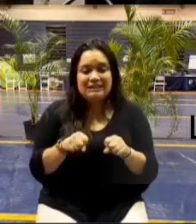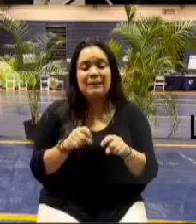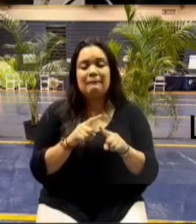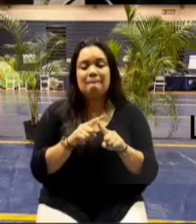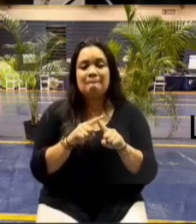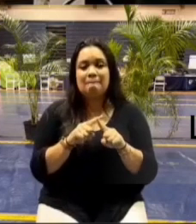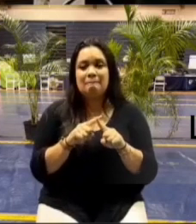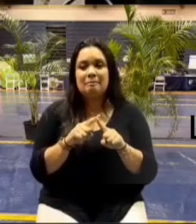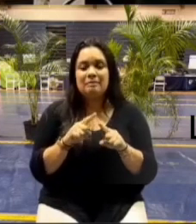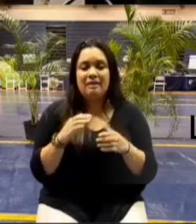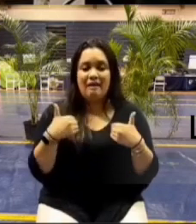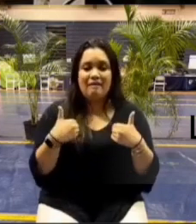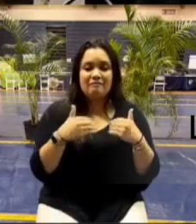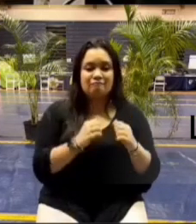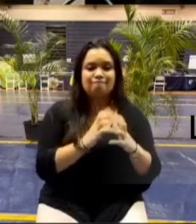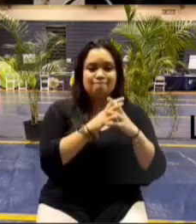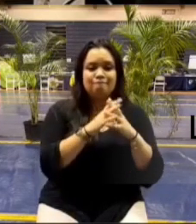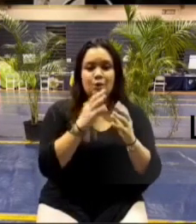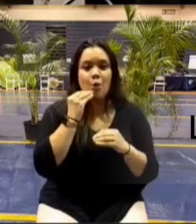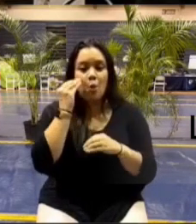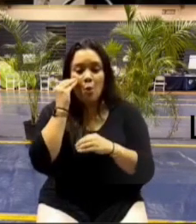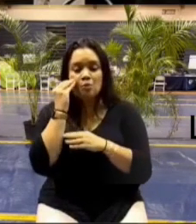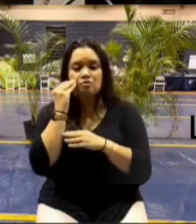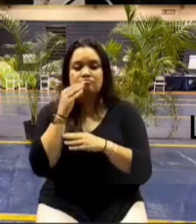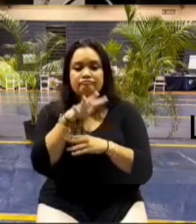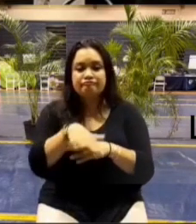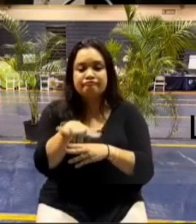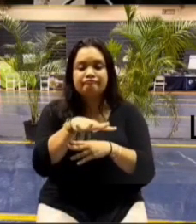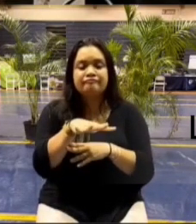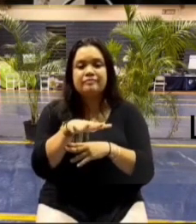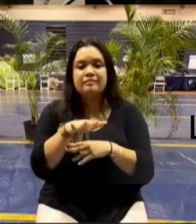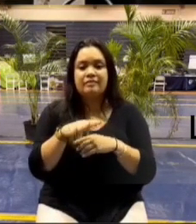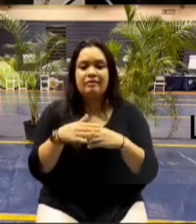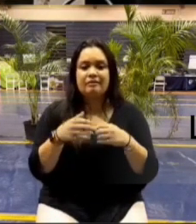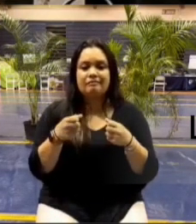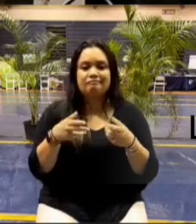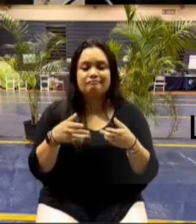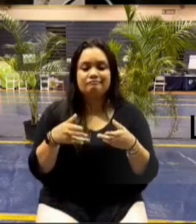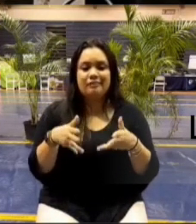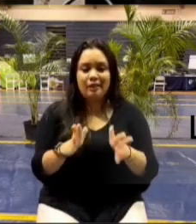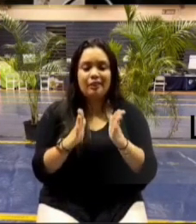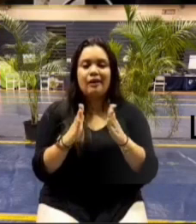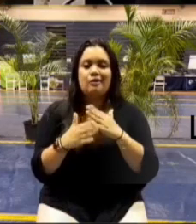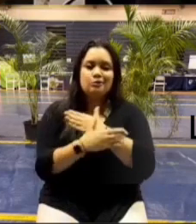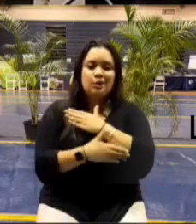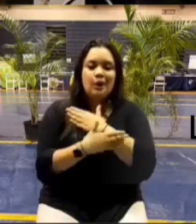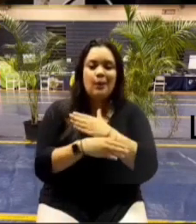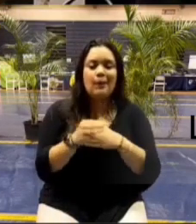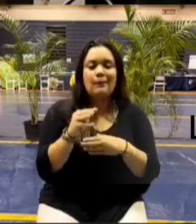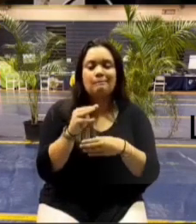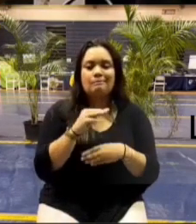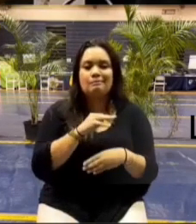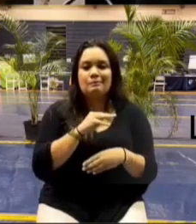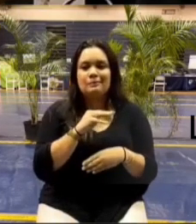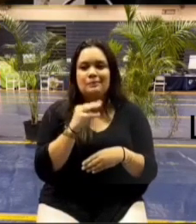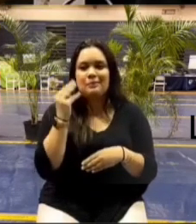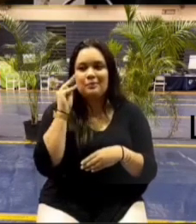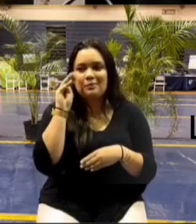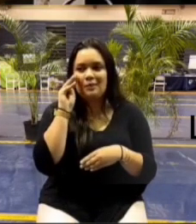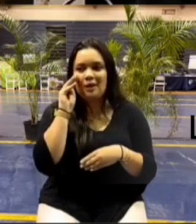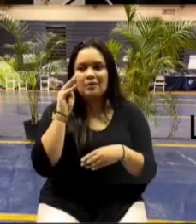standing homes so that we can hopefully allow the county of maui to clear those areas for water usage